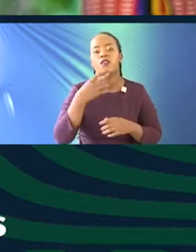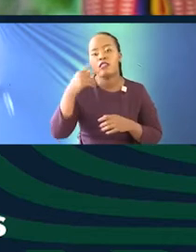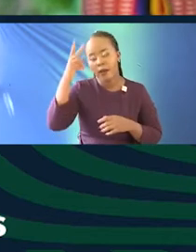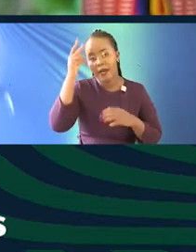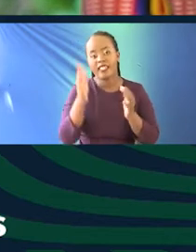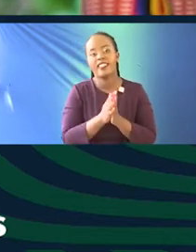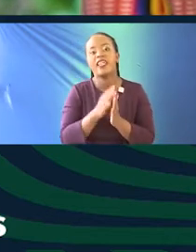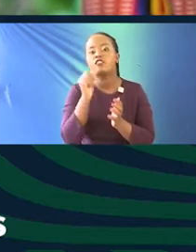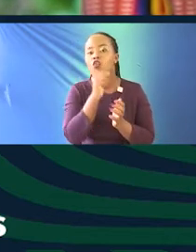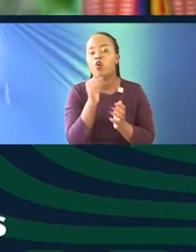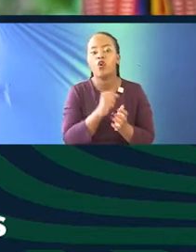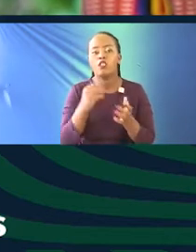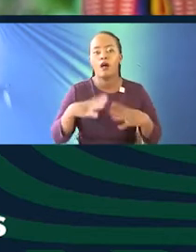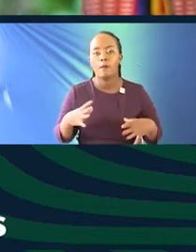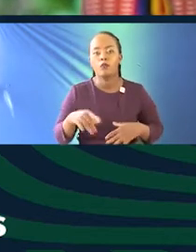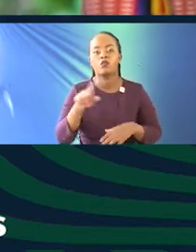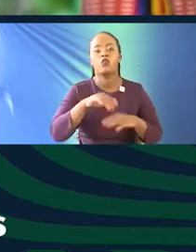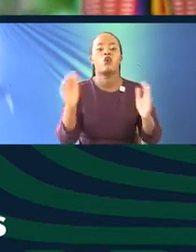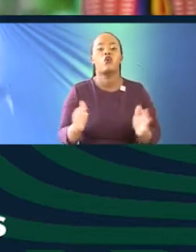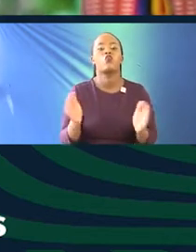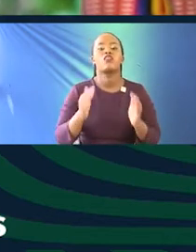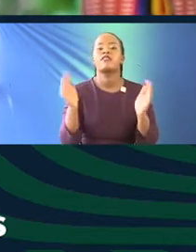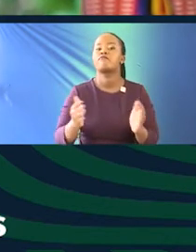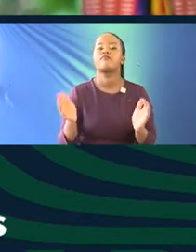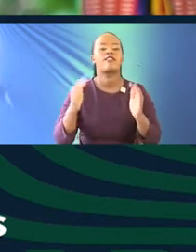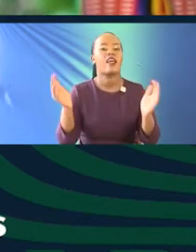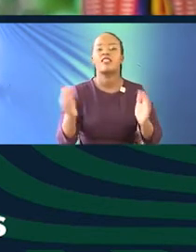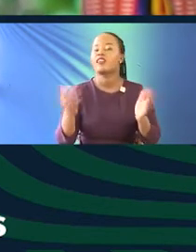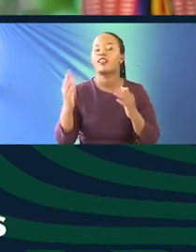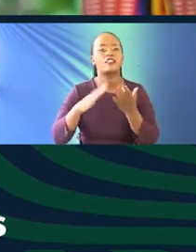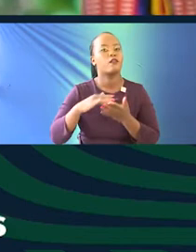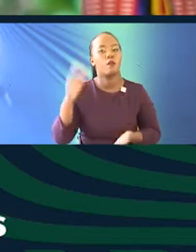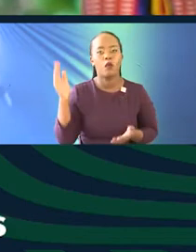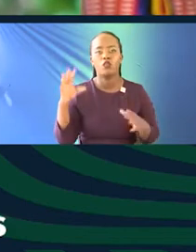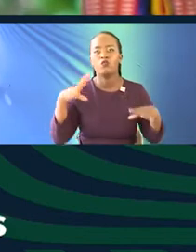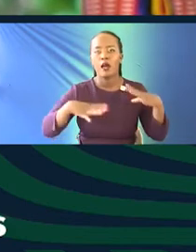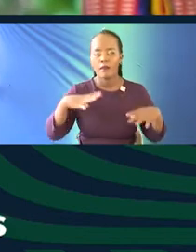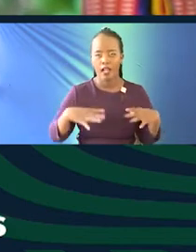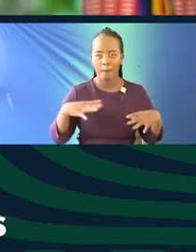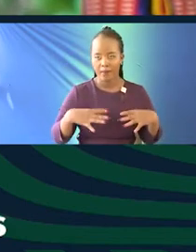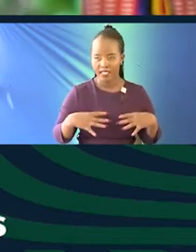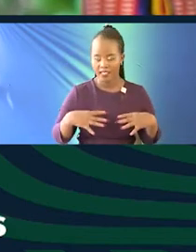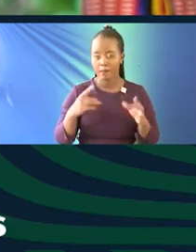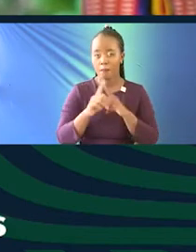people in your lives. So we really do encourage you to please try and do this with us because it's going to be a very, very precious archive